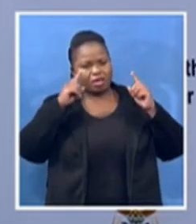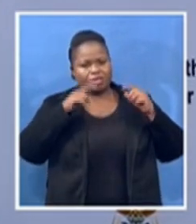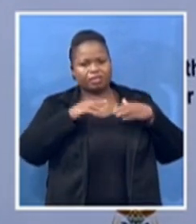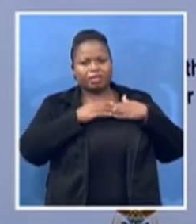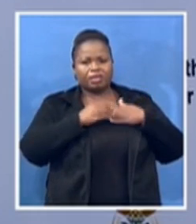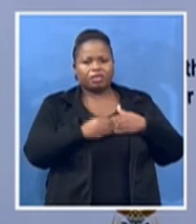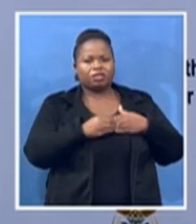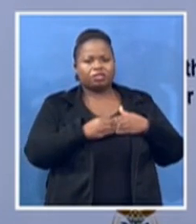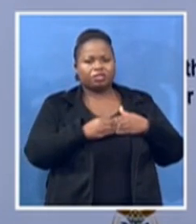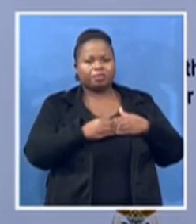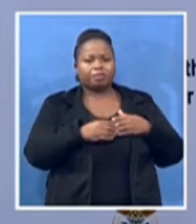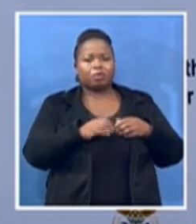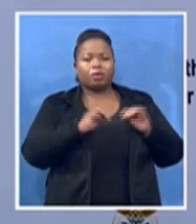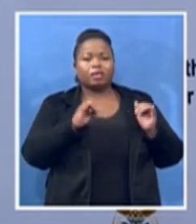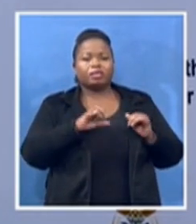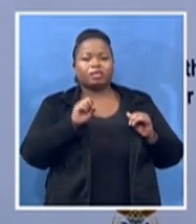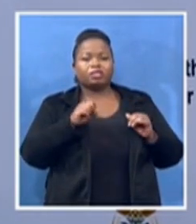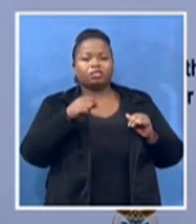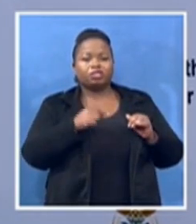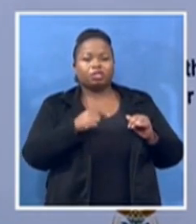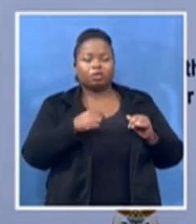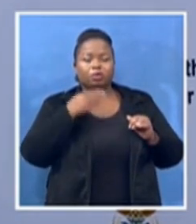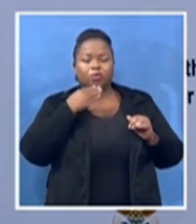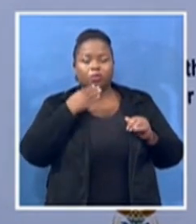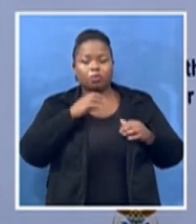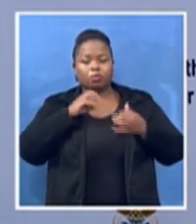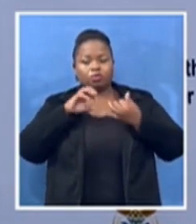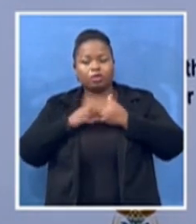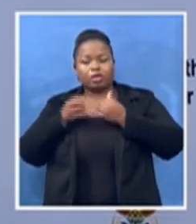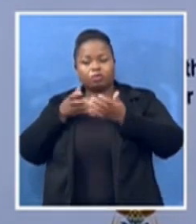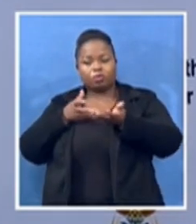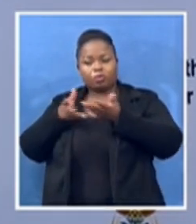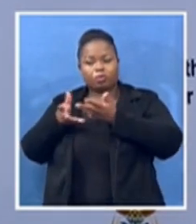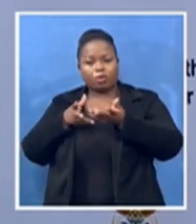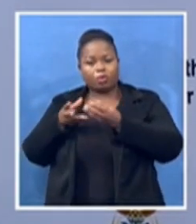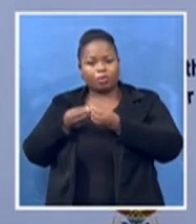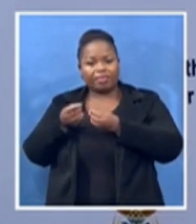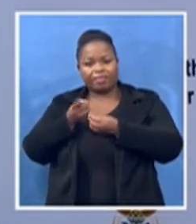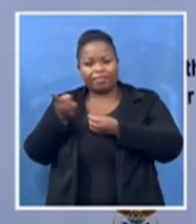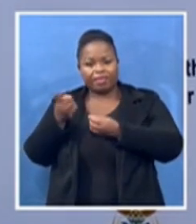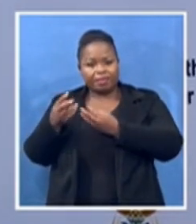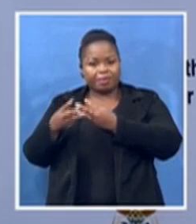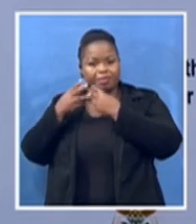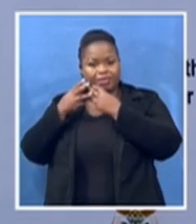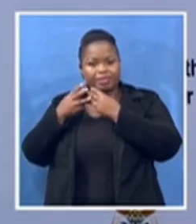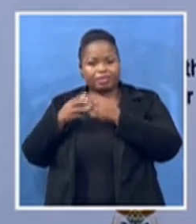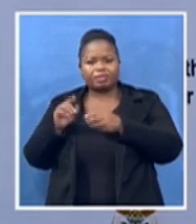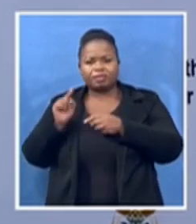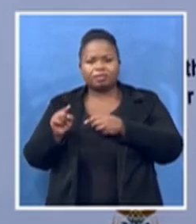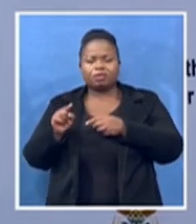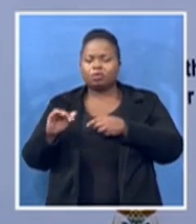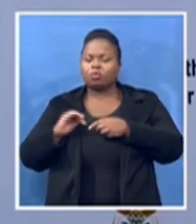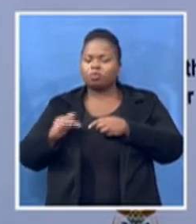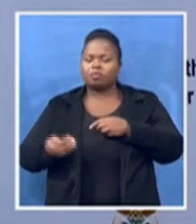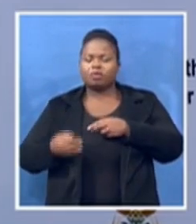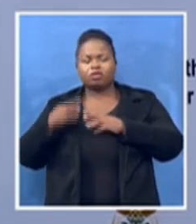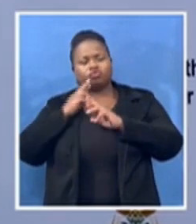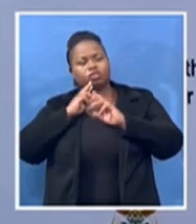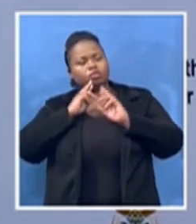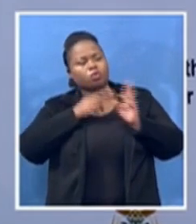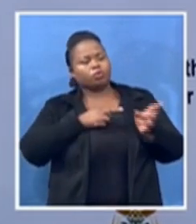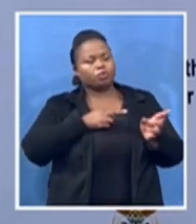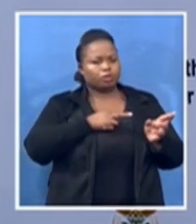interact with them was their response from women and their response was very clear